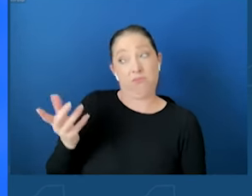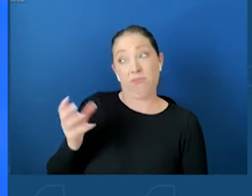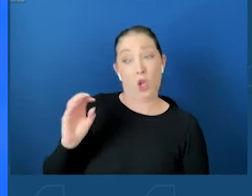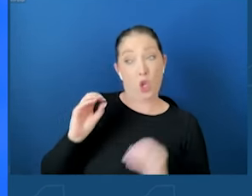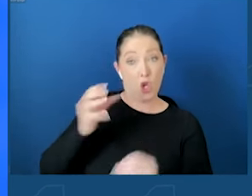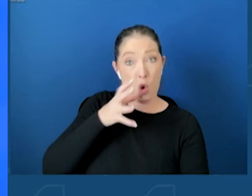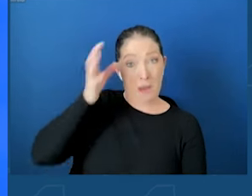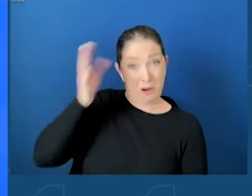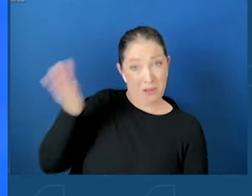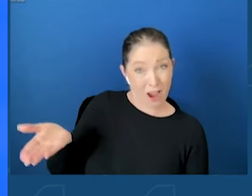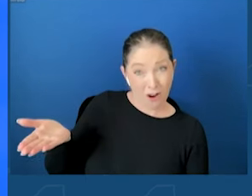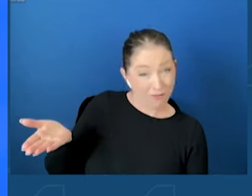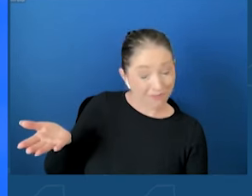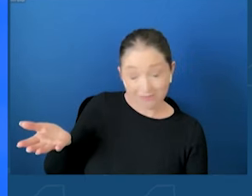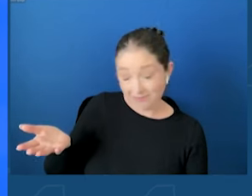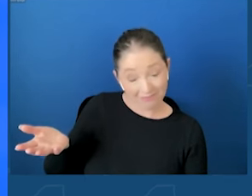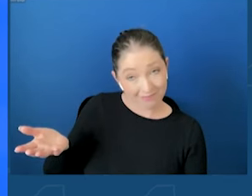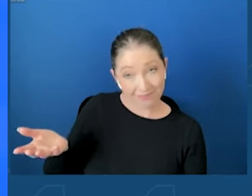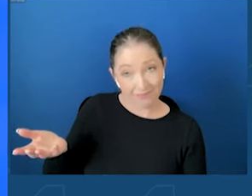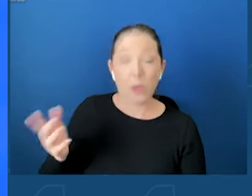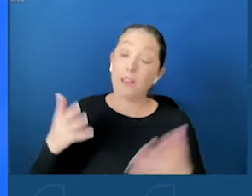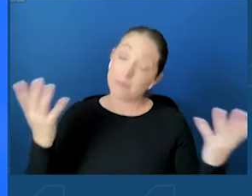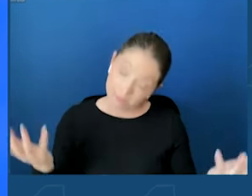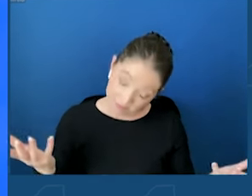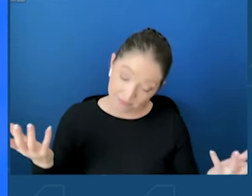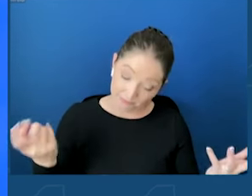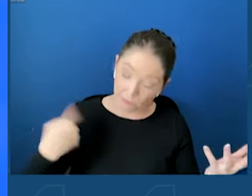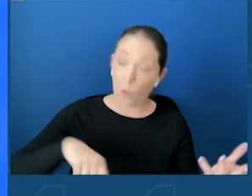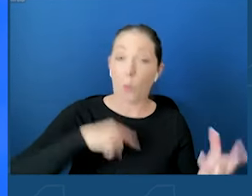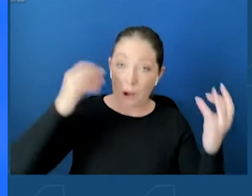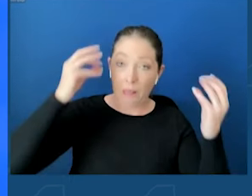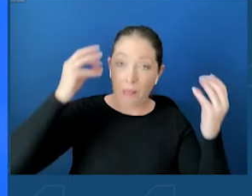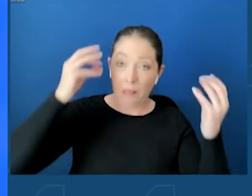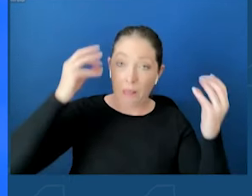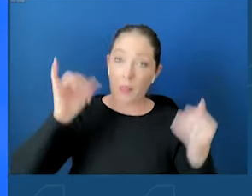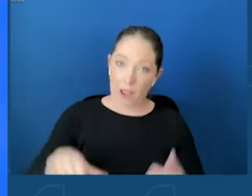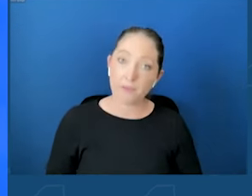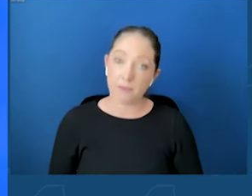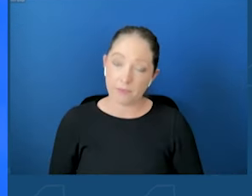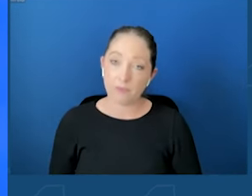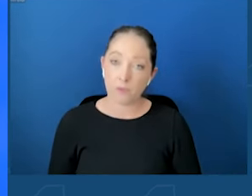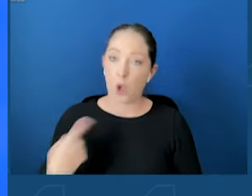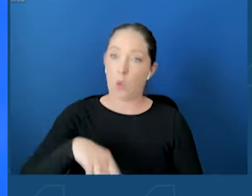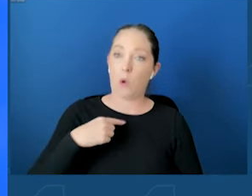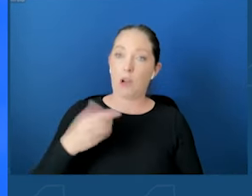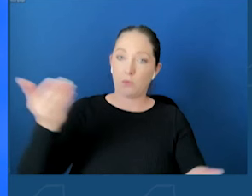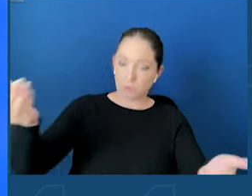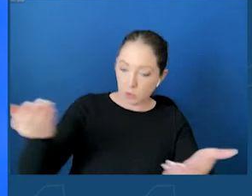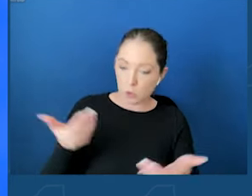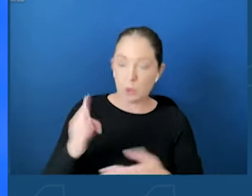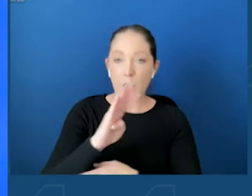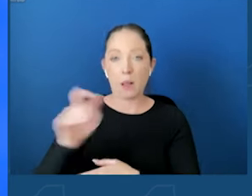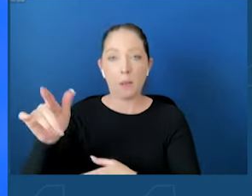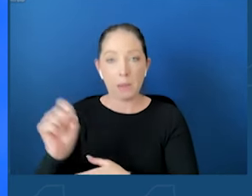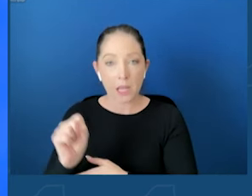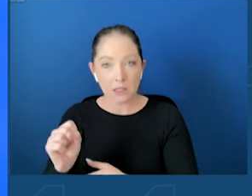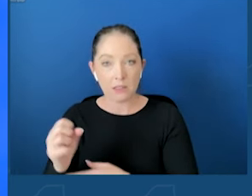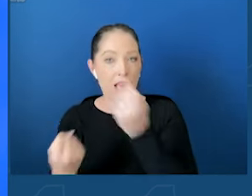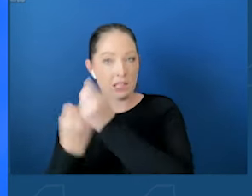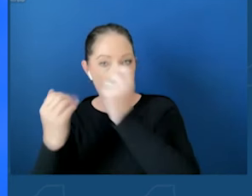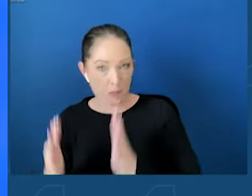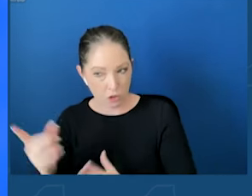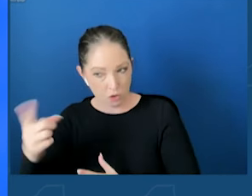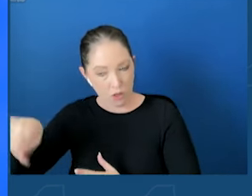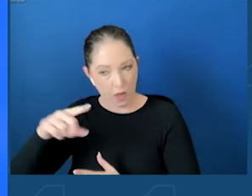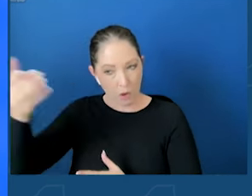Well, as a result, we're thinking about this. We're going to introduce these bills. Again, sponsors introduce the bills. I sign